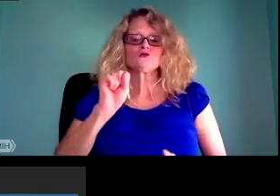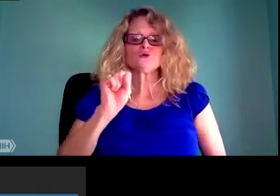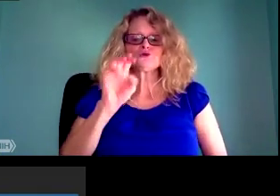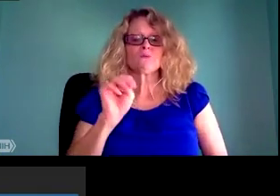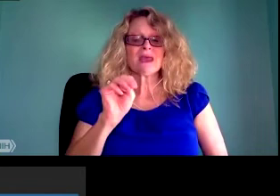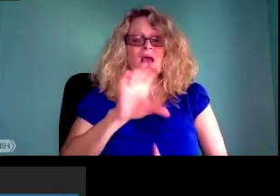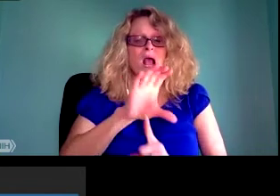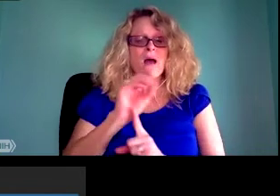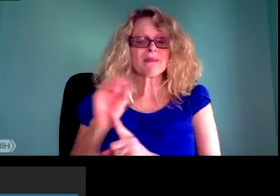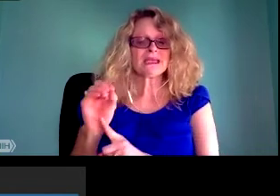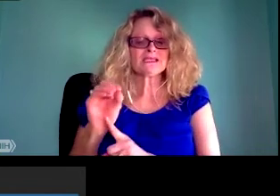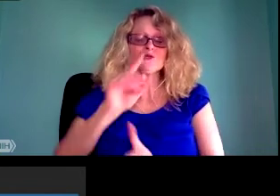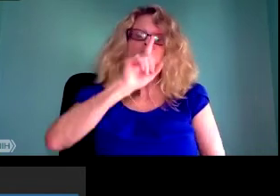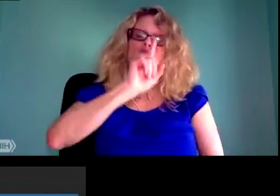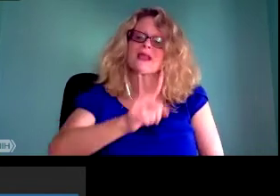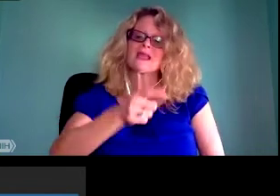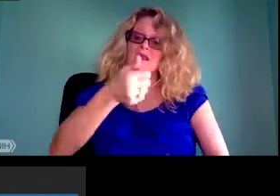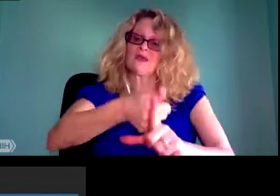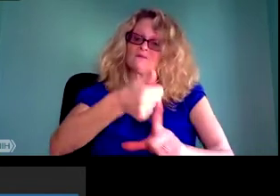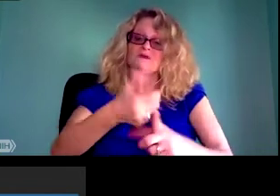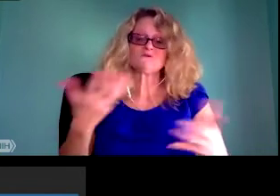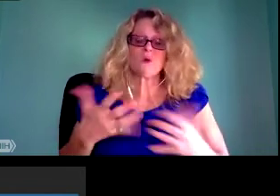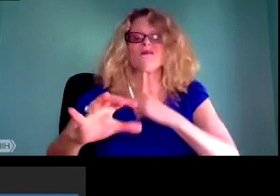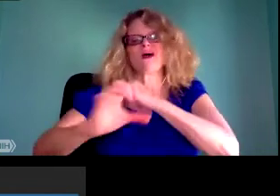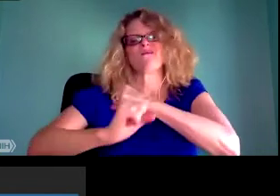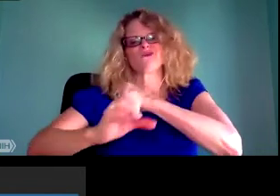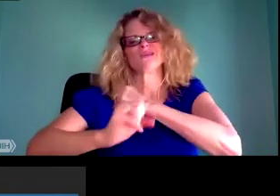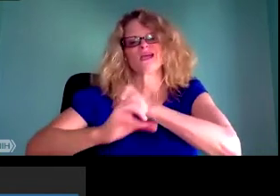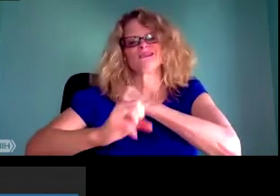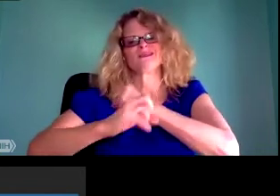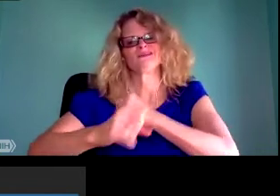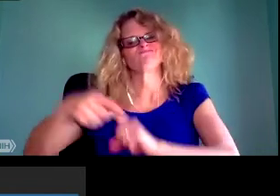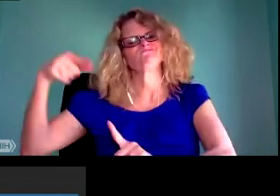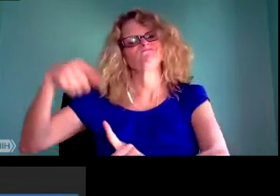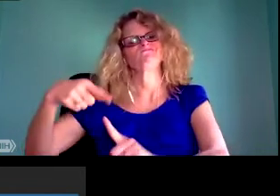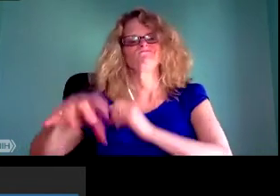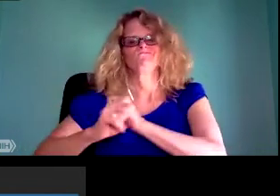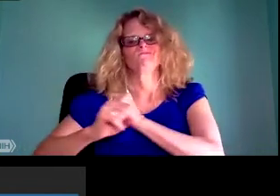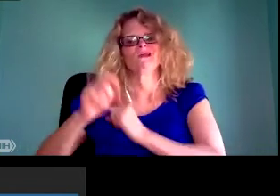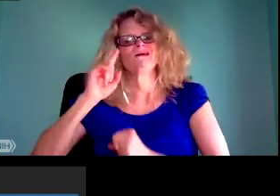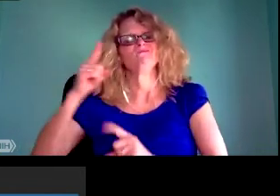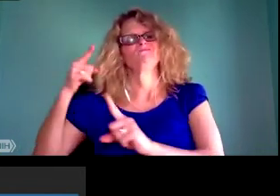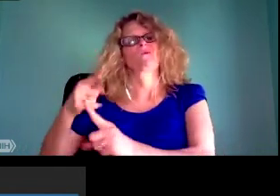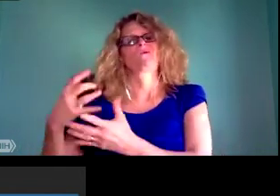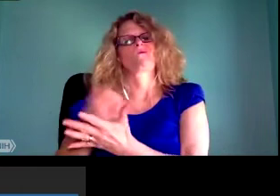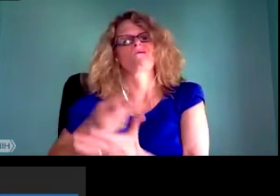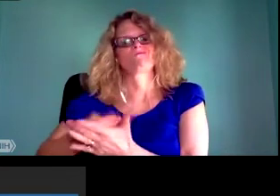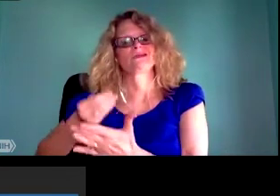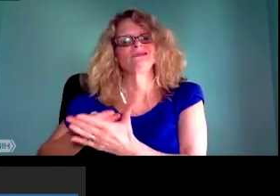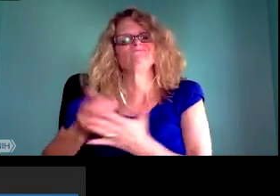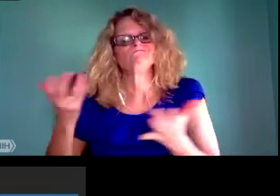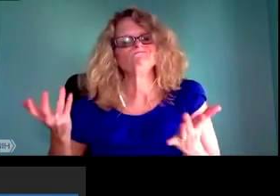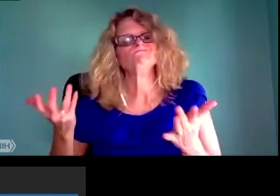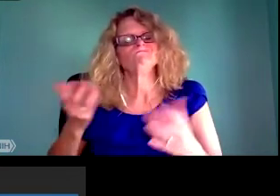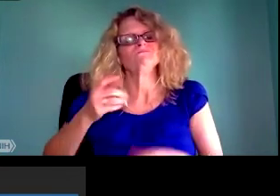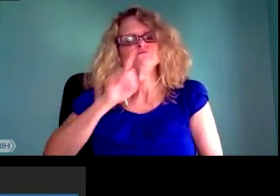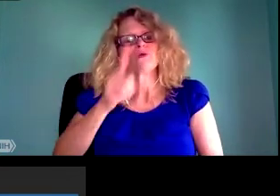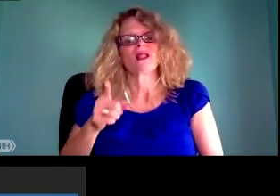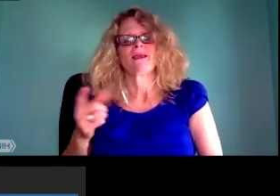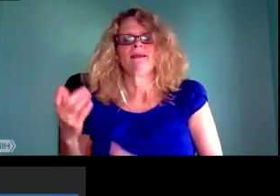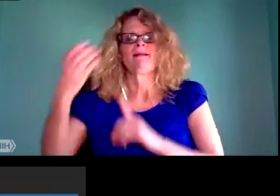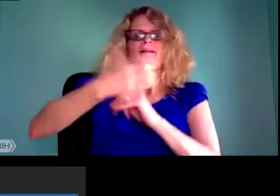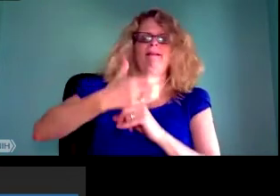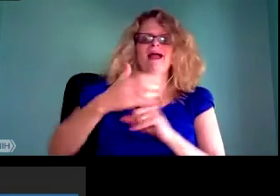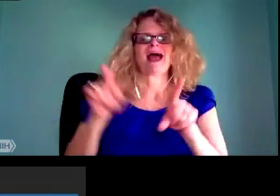of knowledge and information into the public is so incredibly important that we understand. And the business logics that drive tech companies